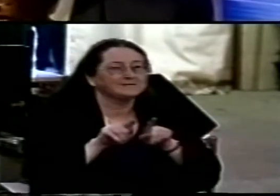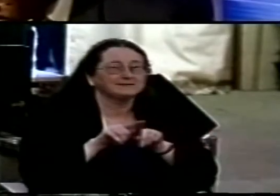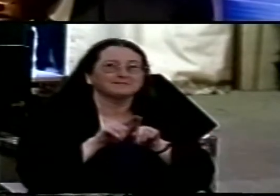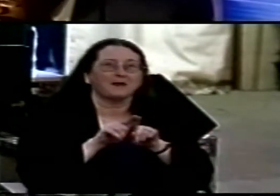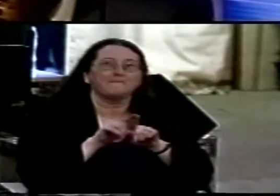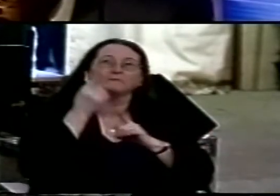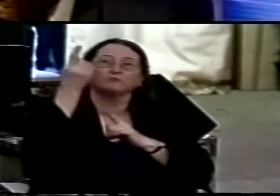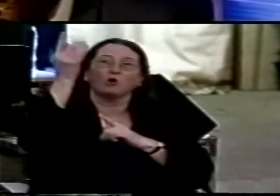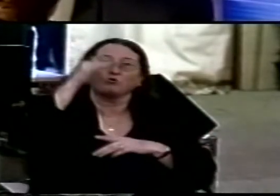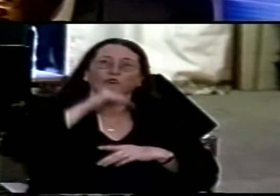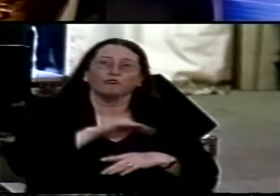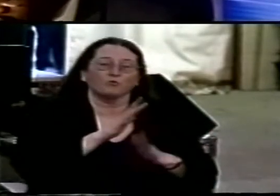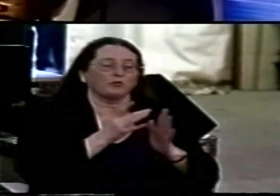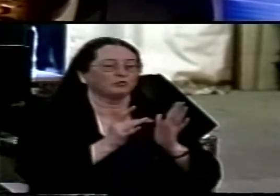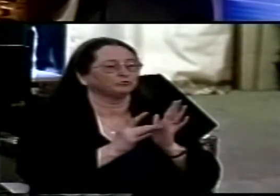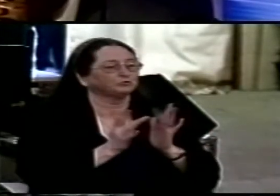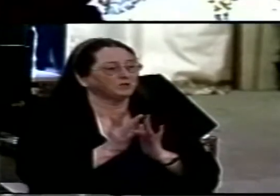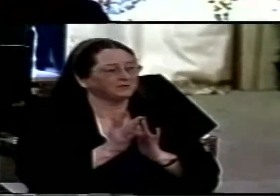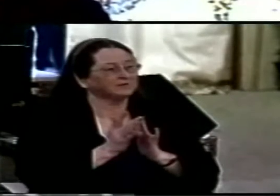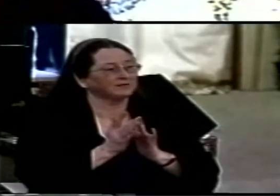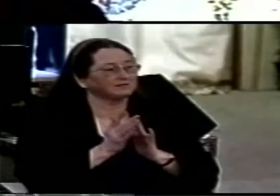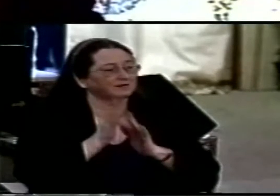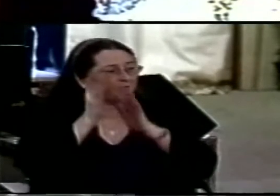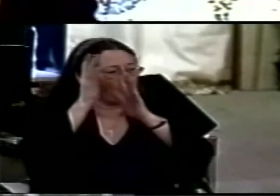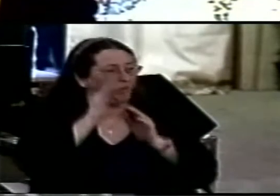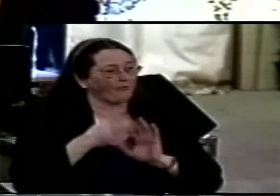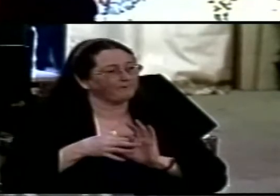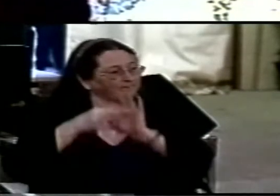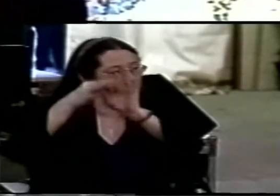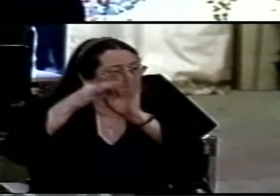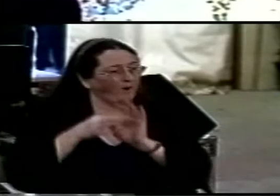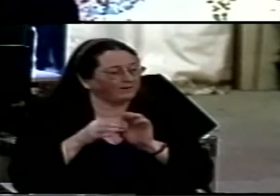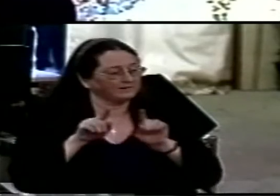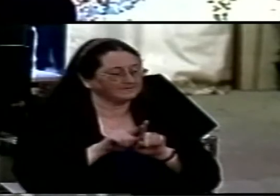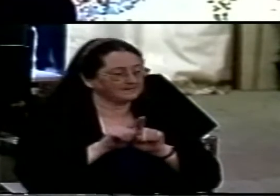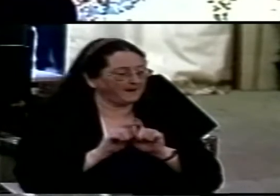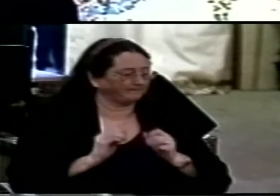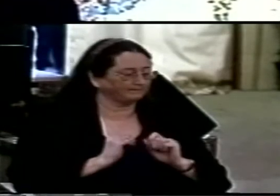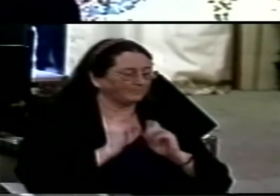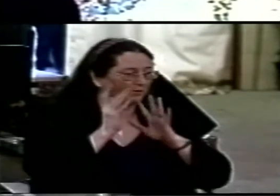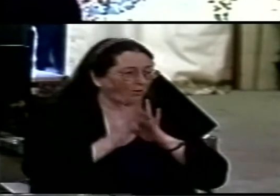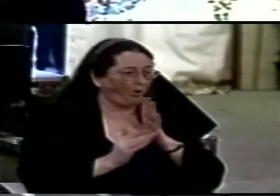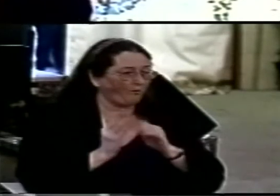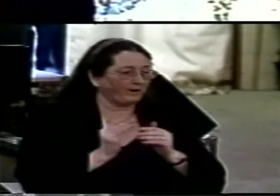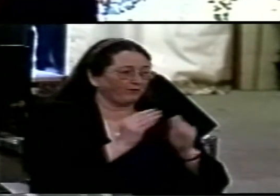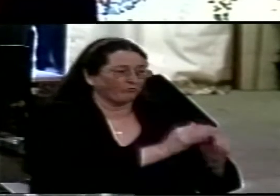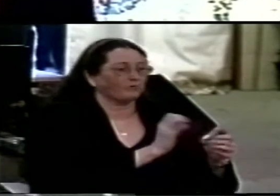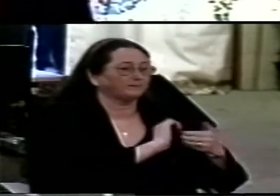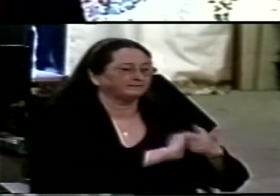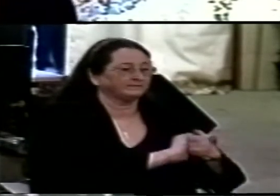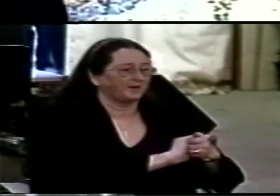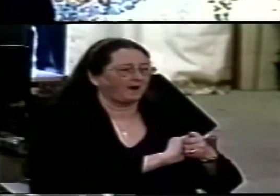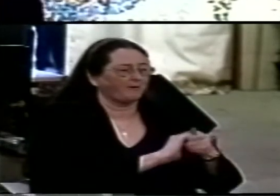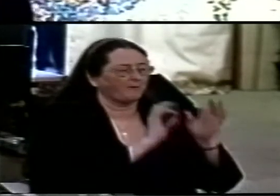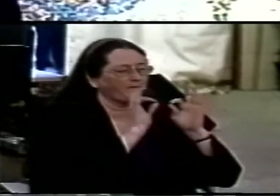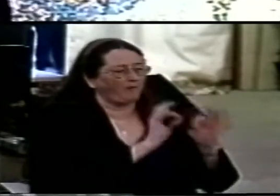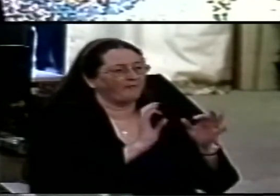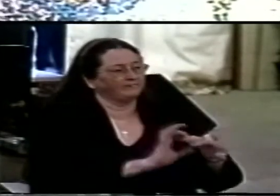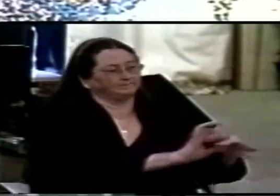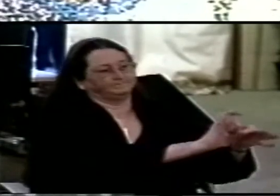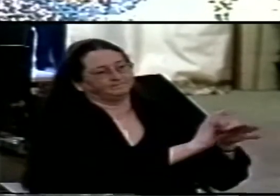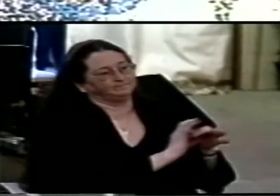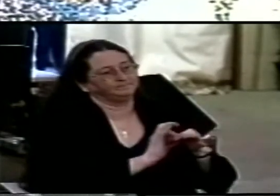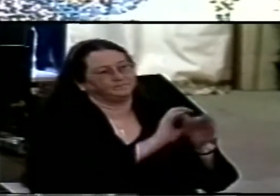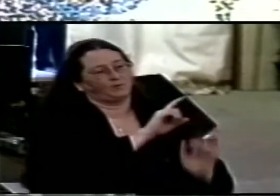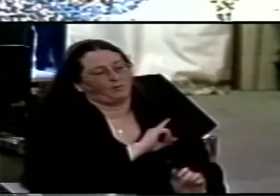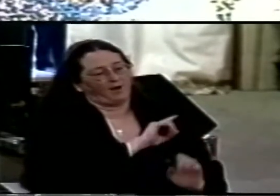that they may be one I'm them you and me may they be brought to complete unity to let the world